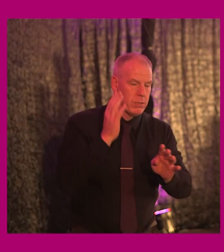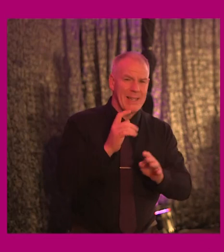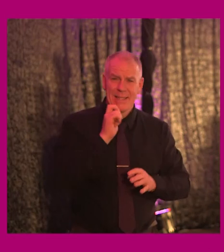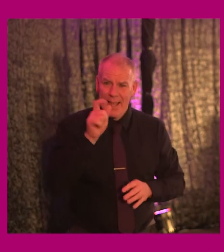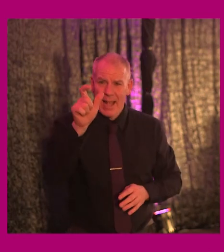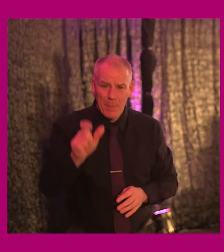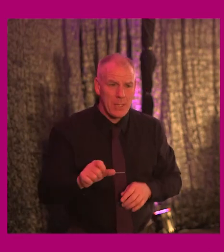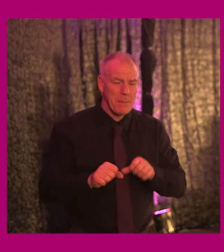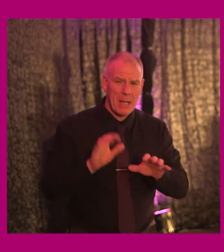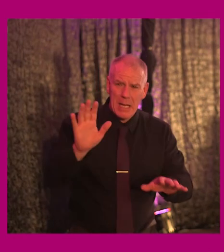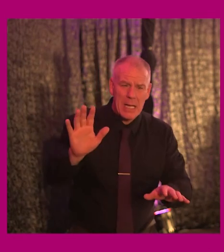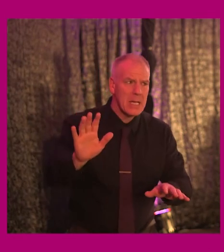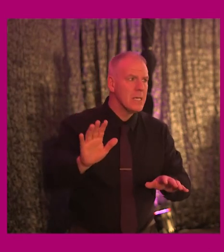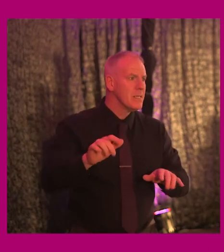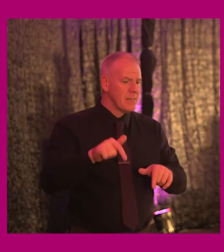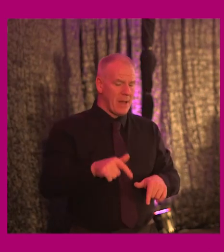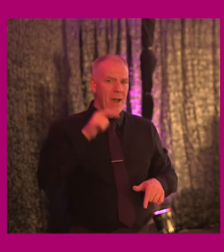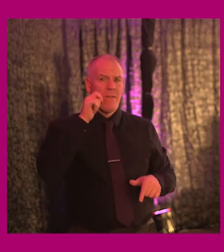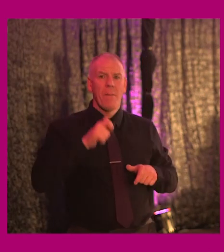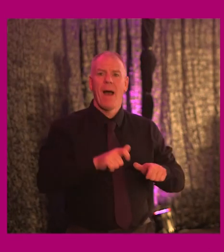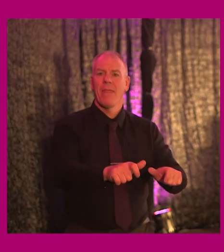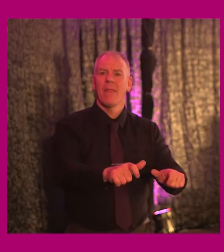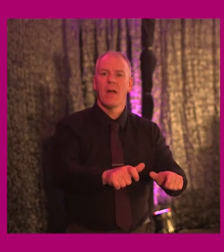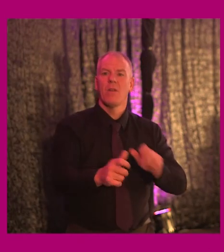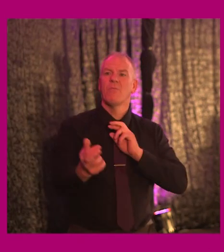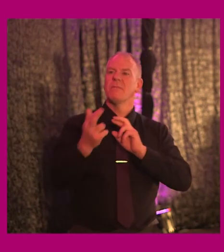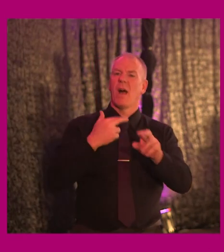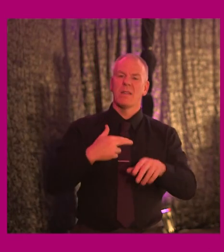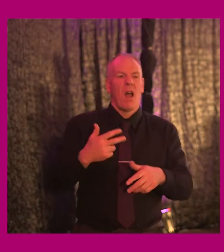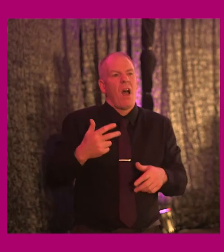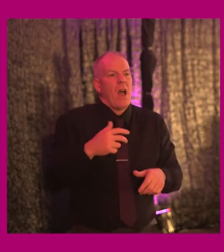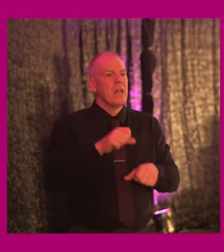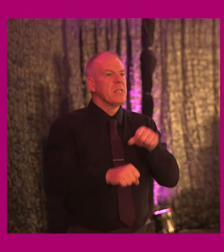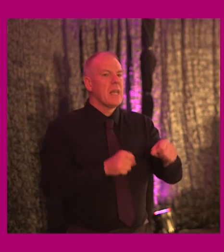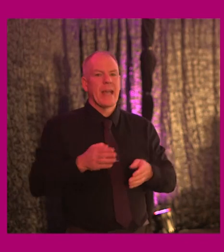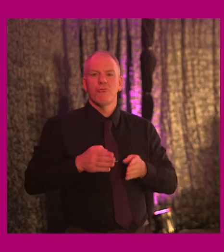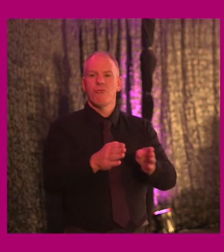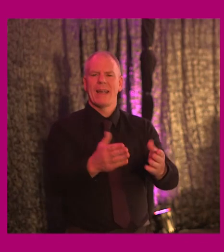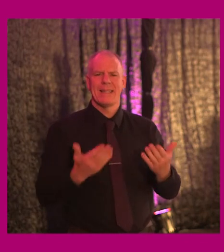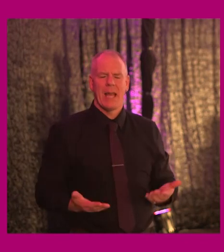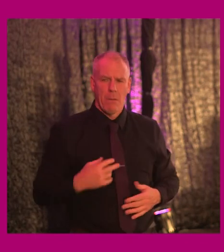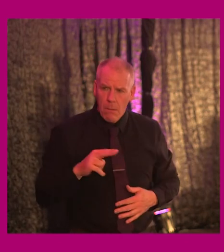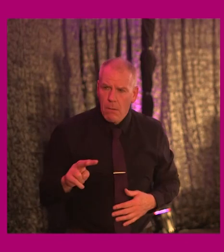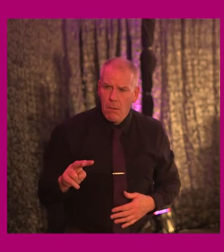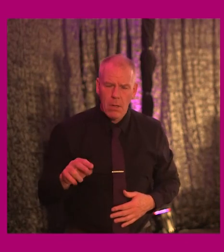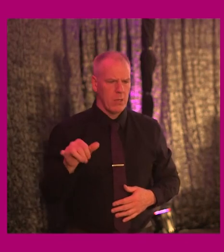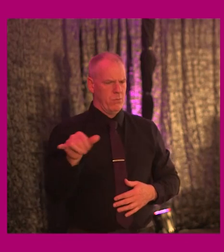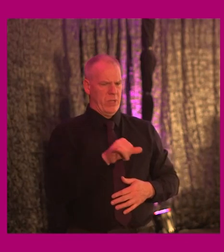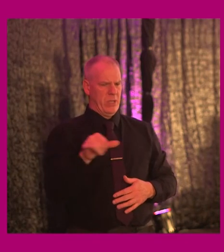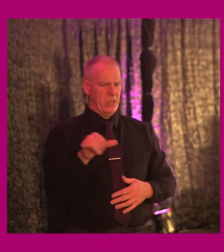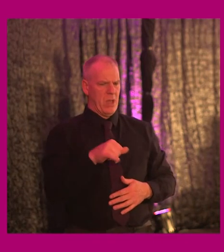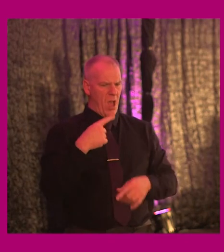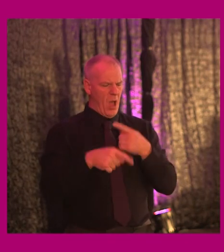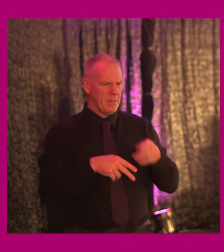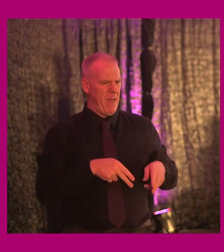on the bike that this is the footpath and they reply, it's a cycle track now. So which is it? It was